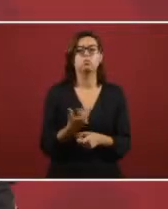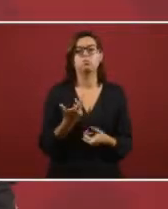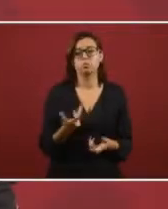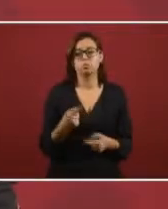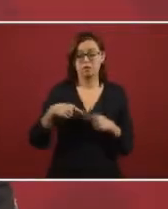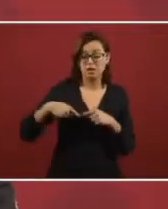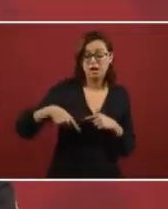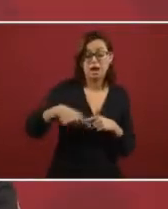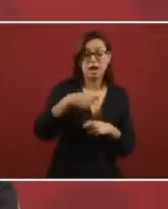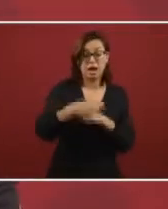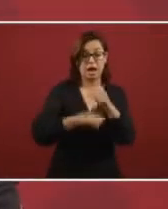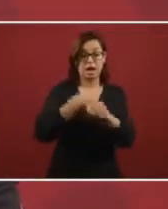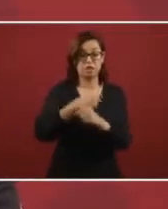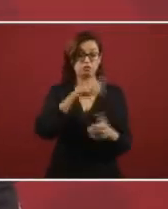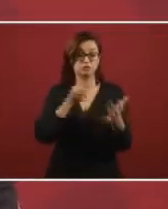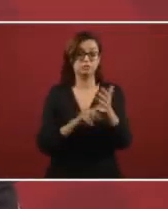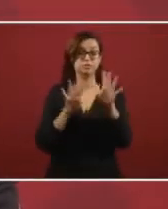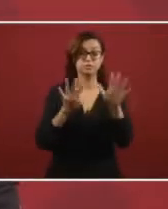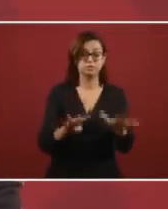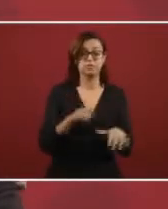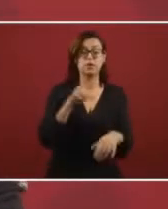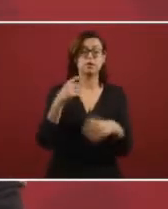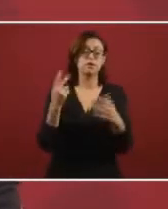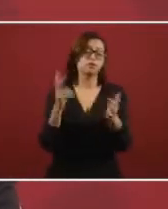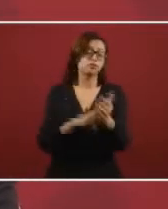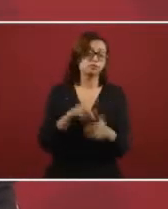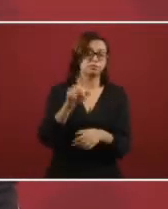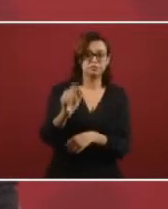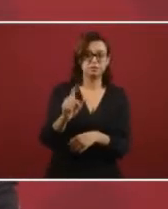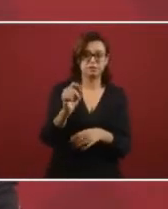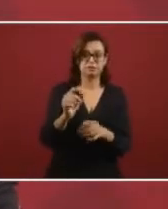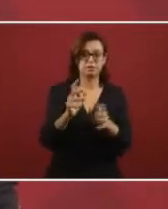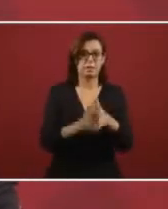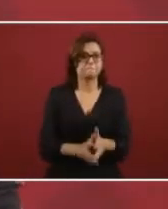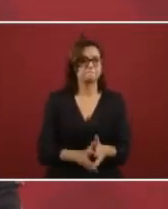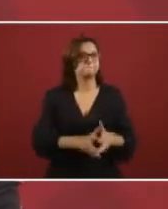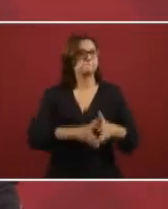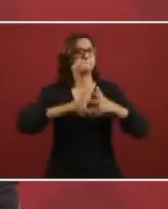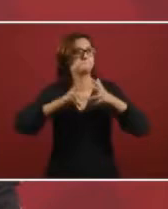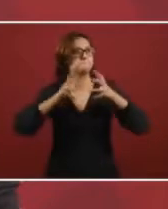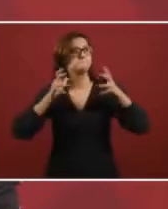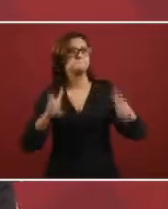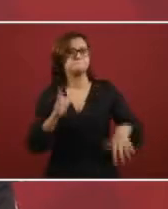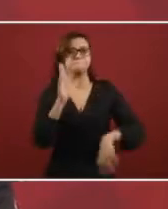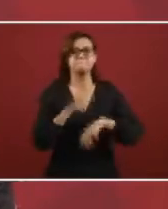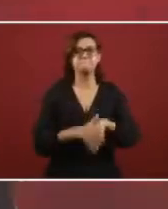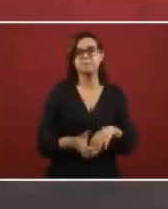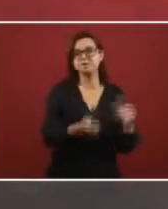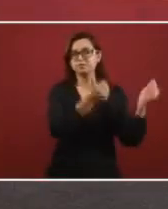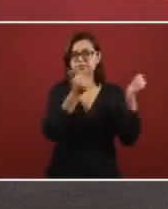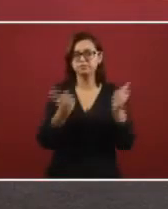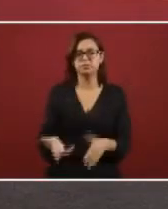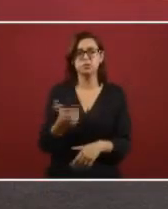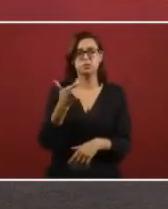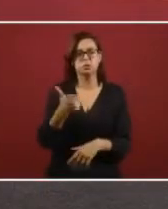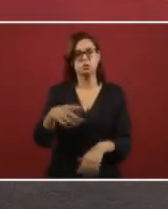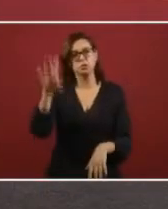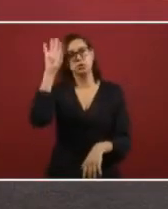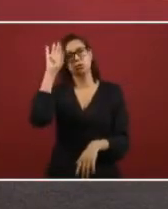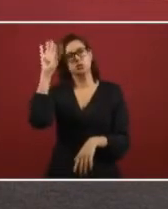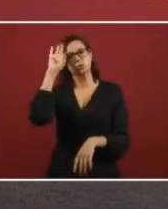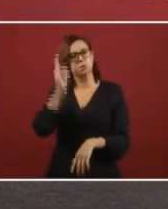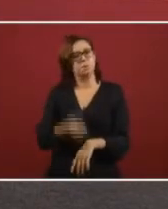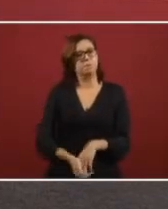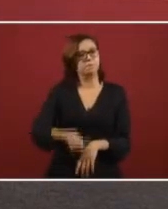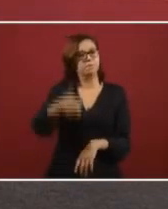and we predict that next year it will grow the remittances like